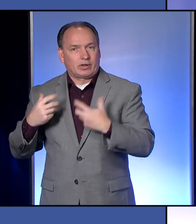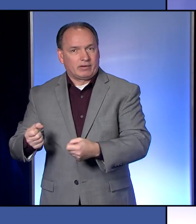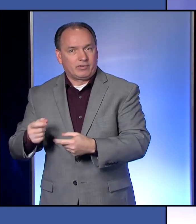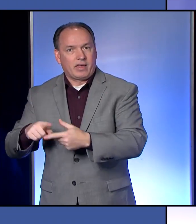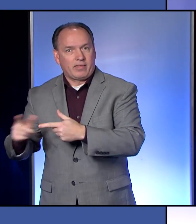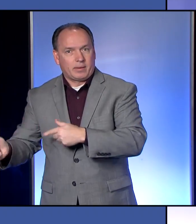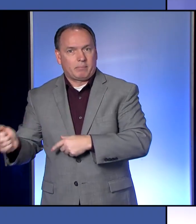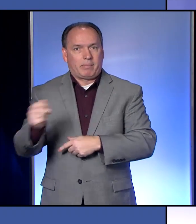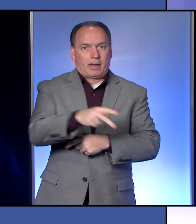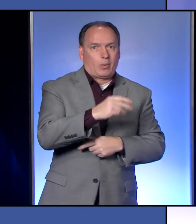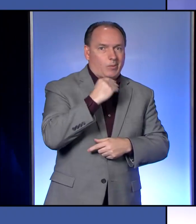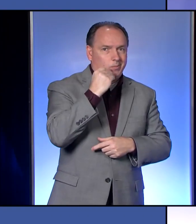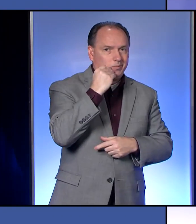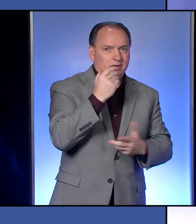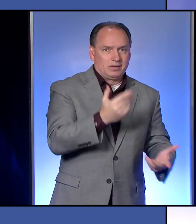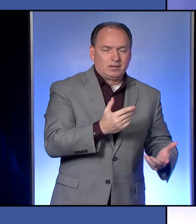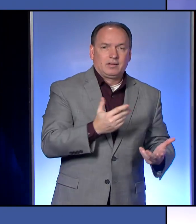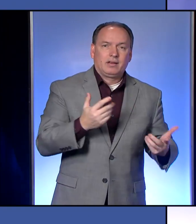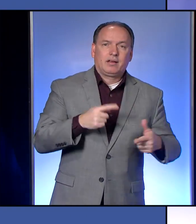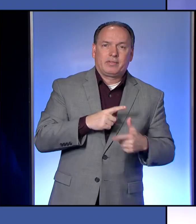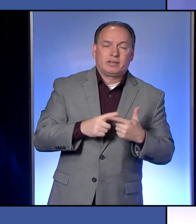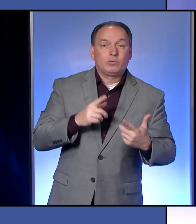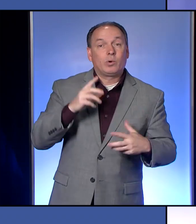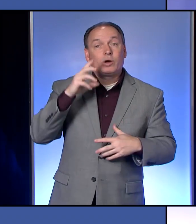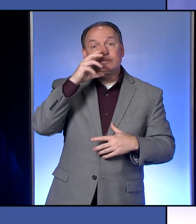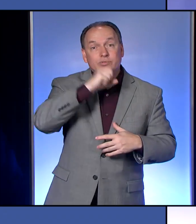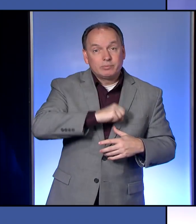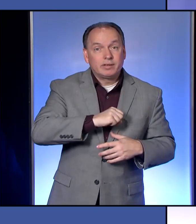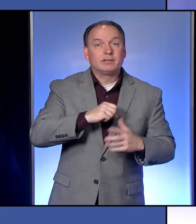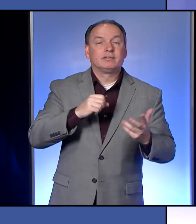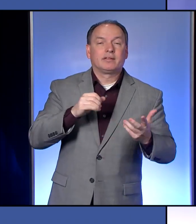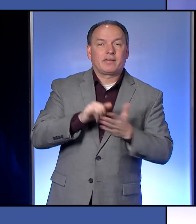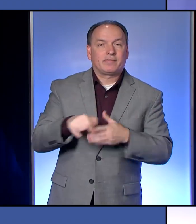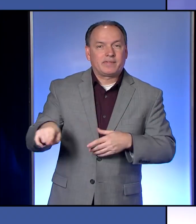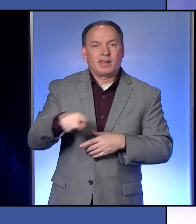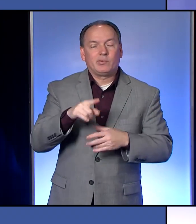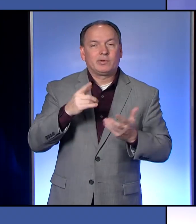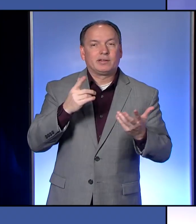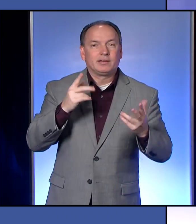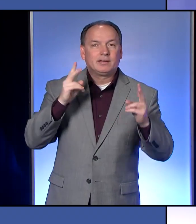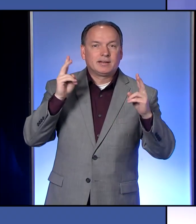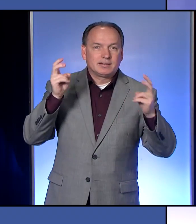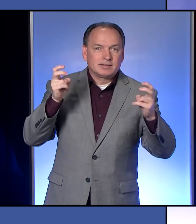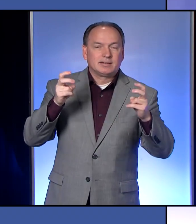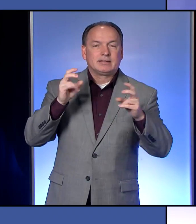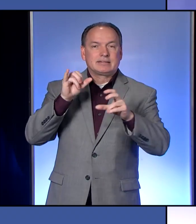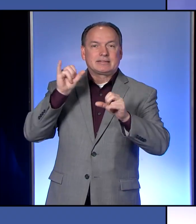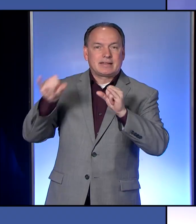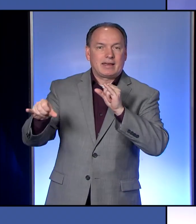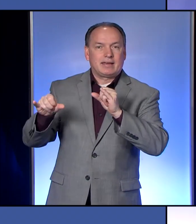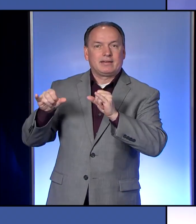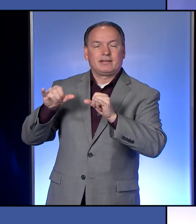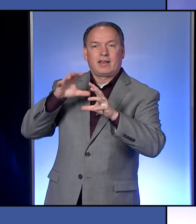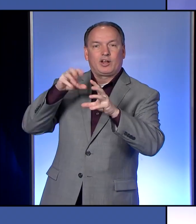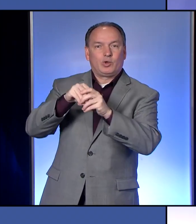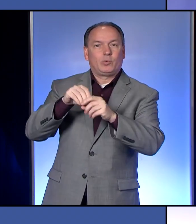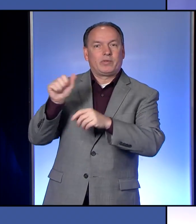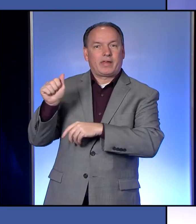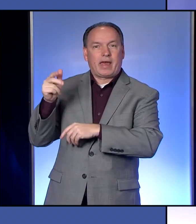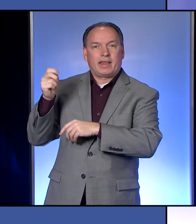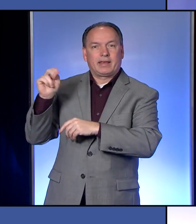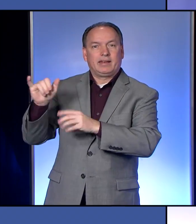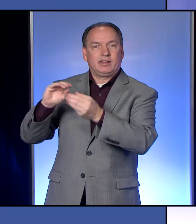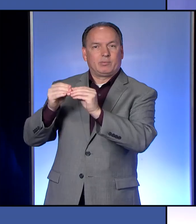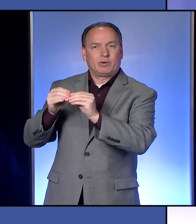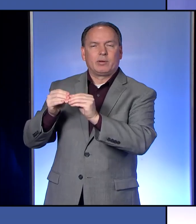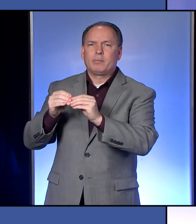recovered, and then they would go back to Allegheny. And we're assuming that they would stay as an Allegheny number. But we have to get